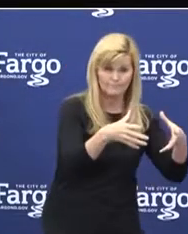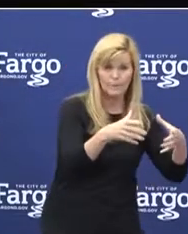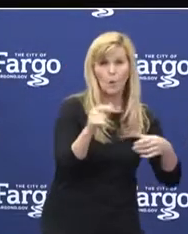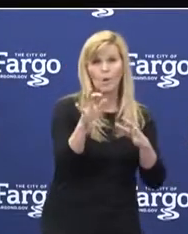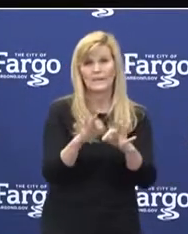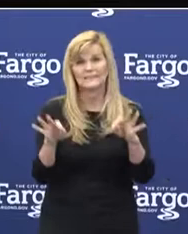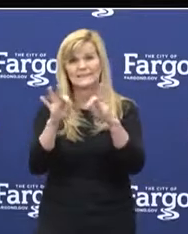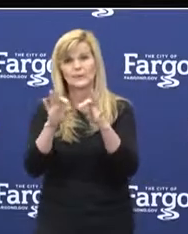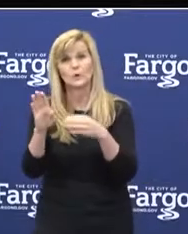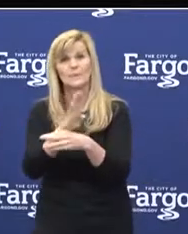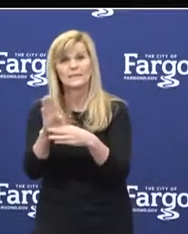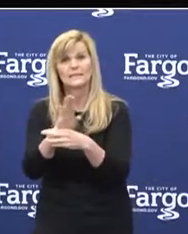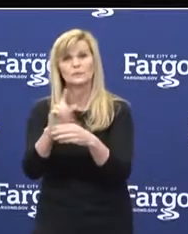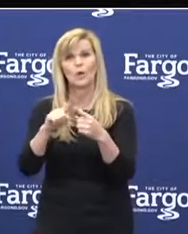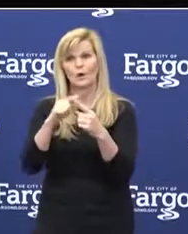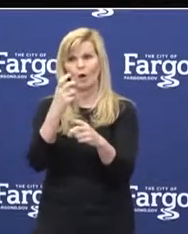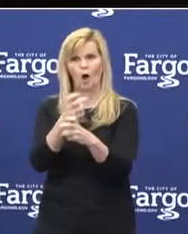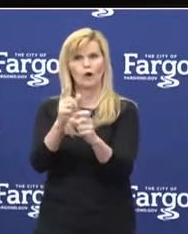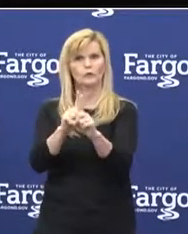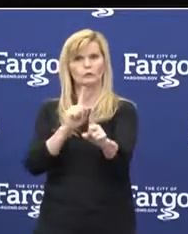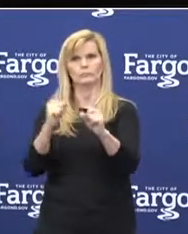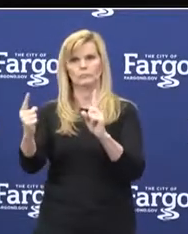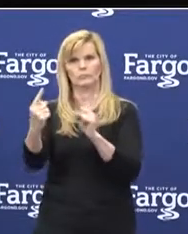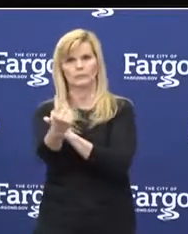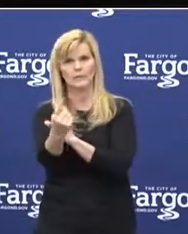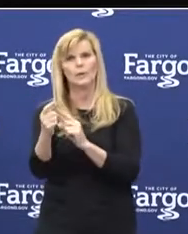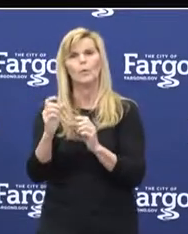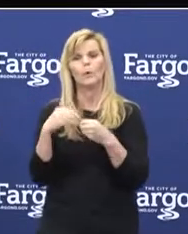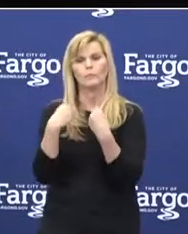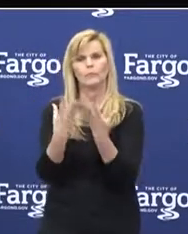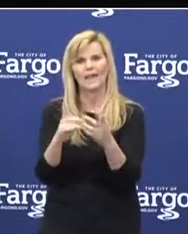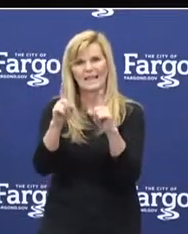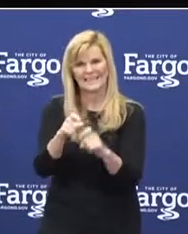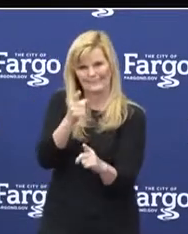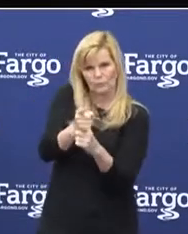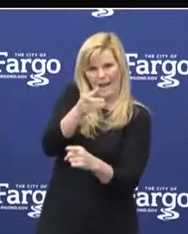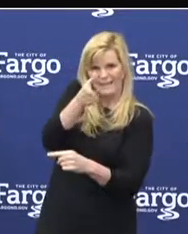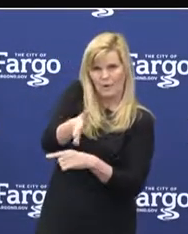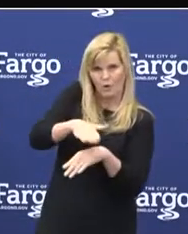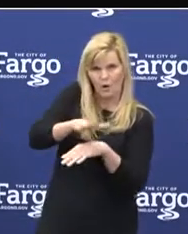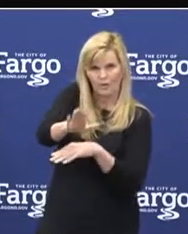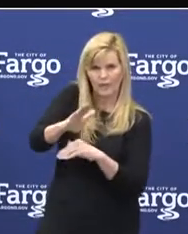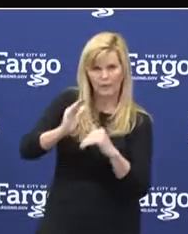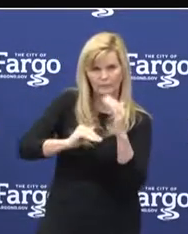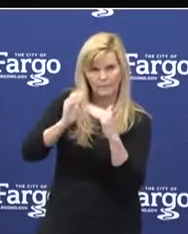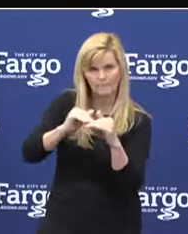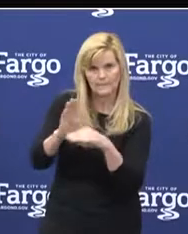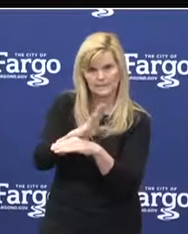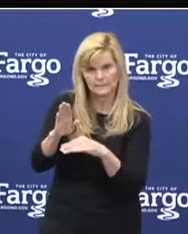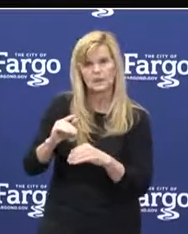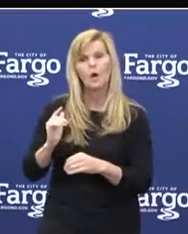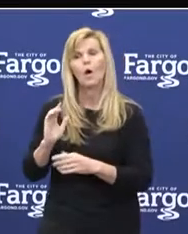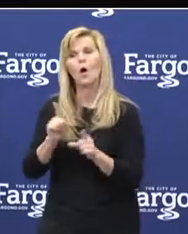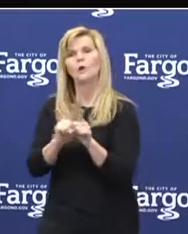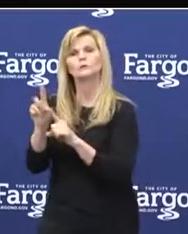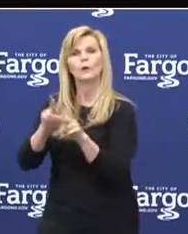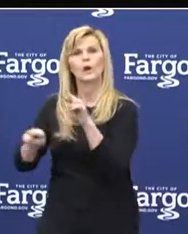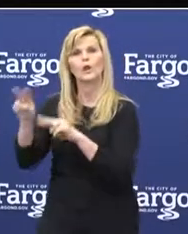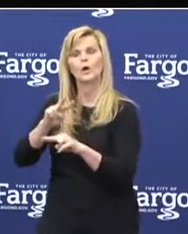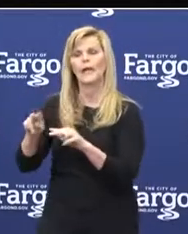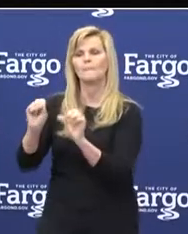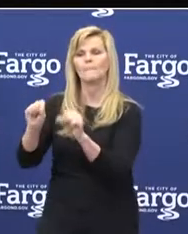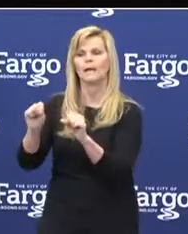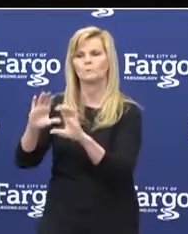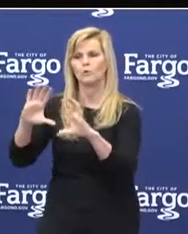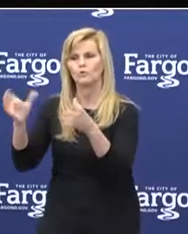where distancing is difficult and provide on-site testing. We also want to look at vulnerable groups where we have seen positive